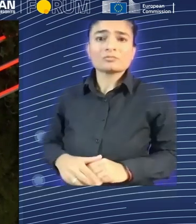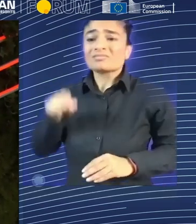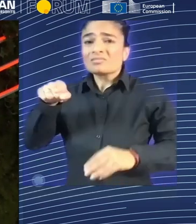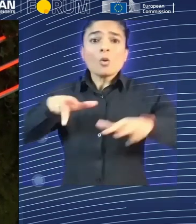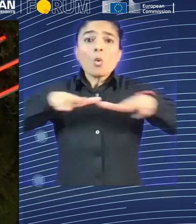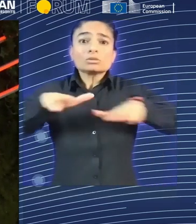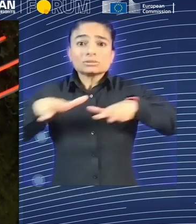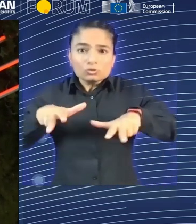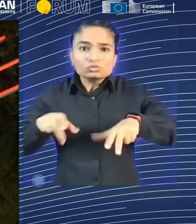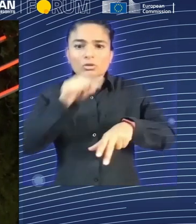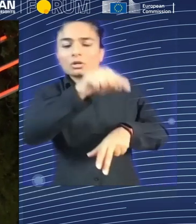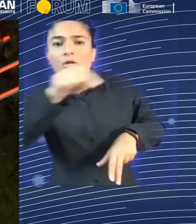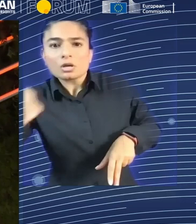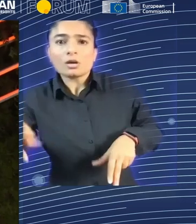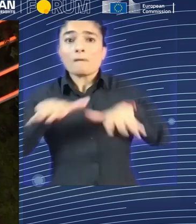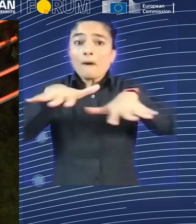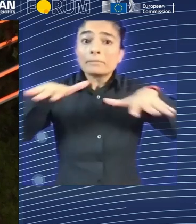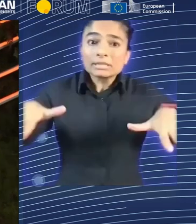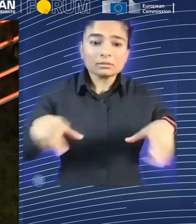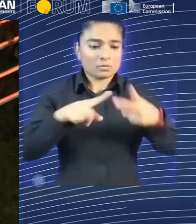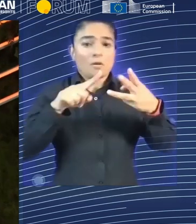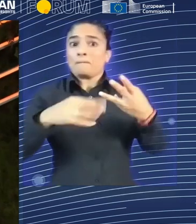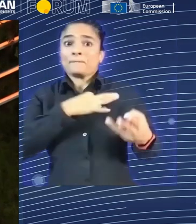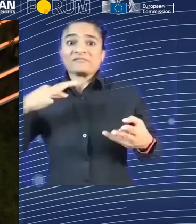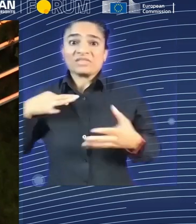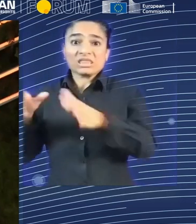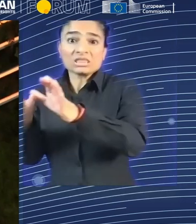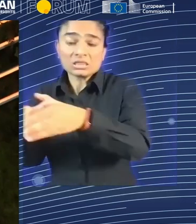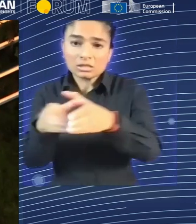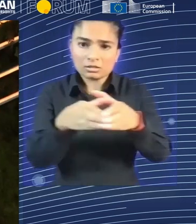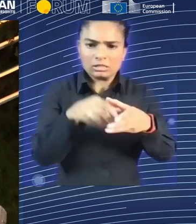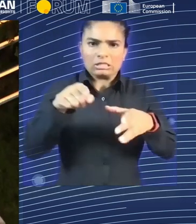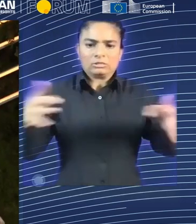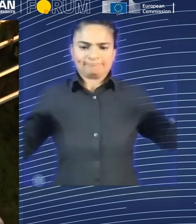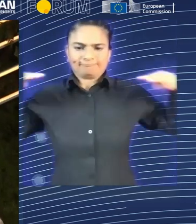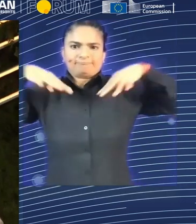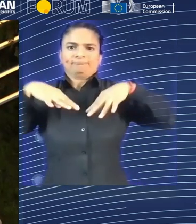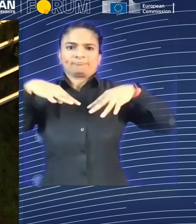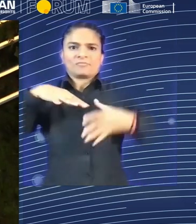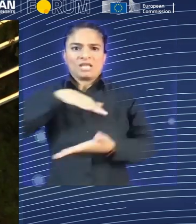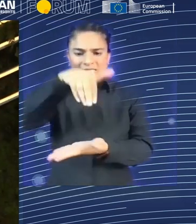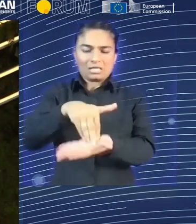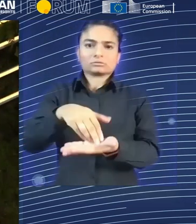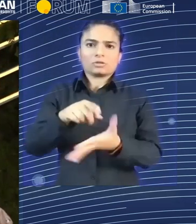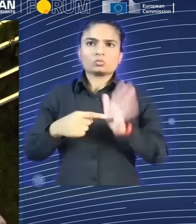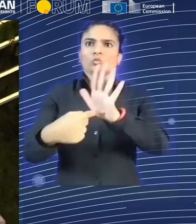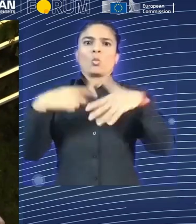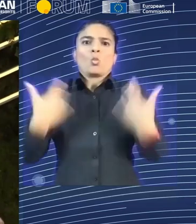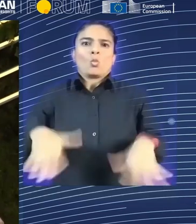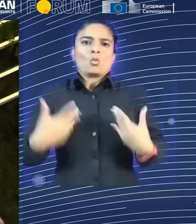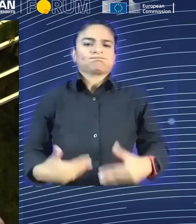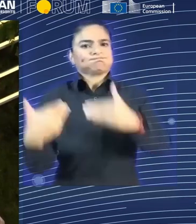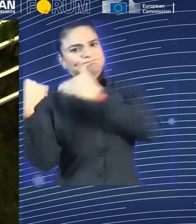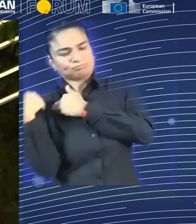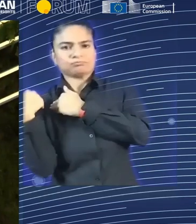a really important role. They're making lifelong learning attractive, and they're doing so through working with a multi-stakeholder